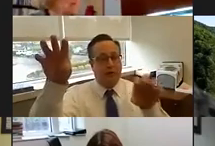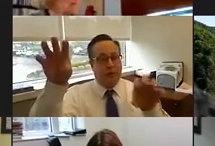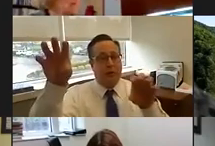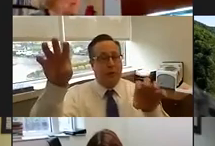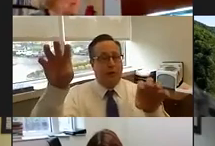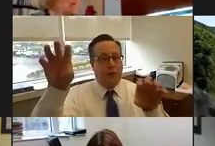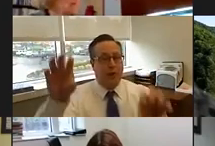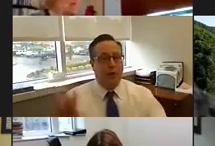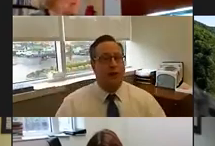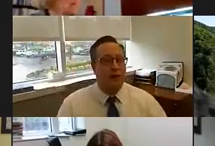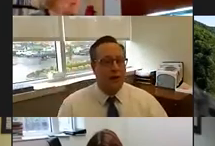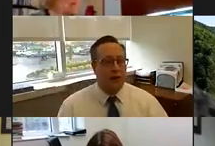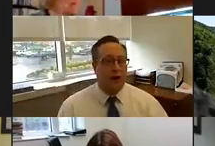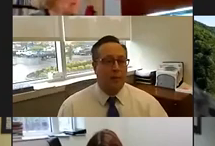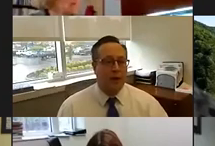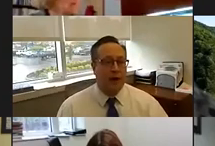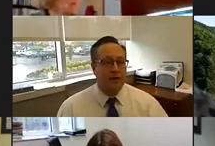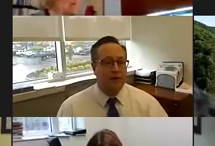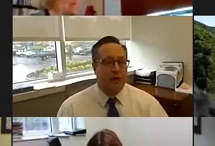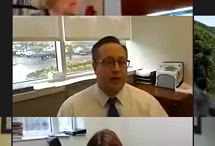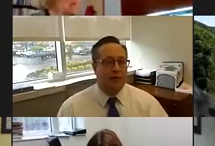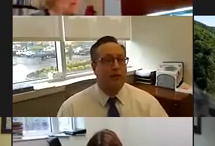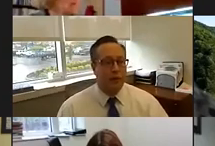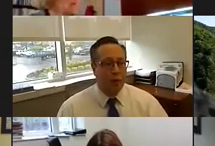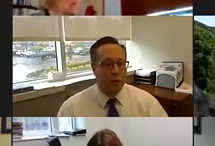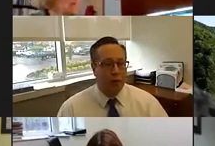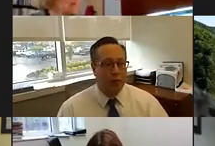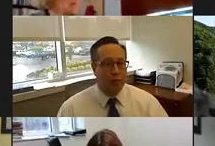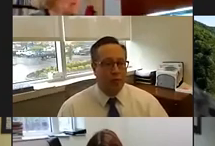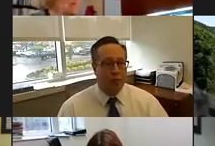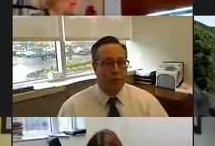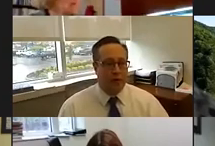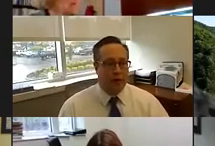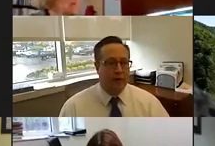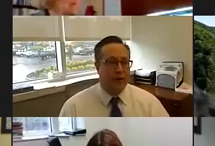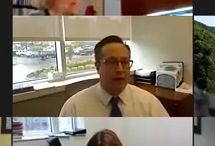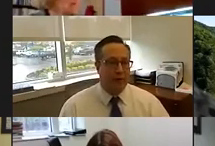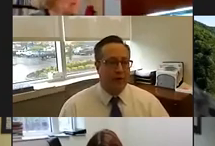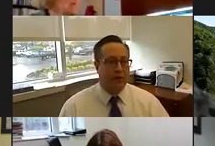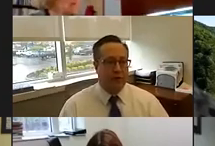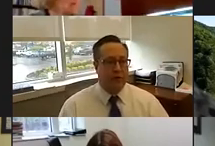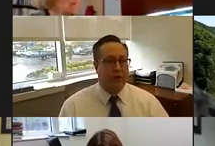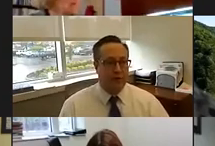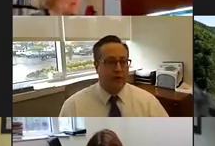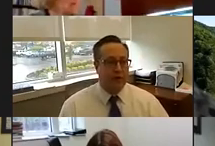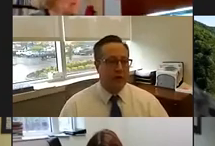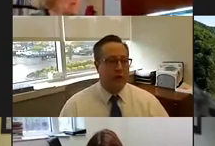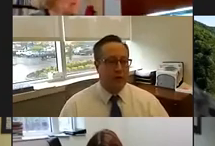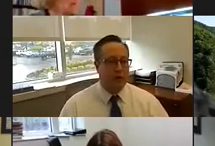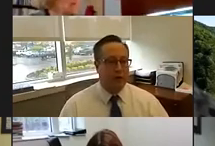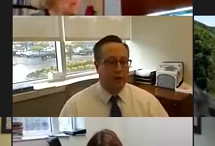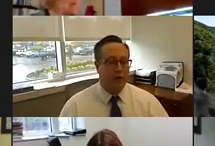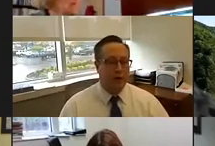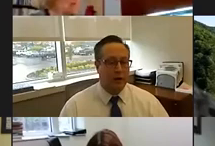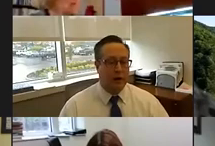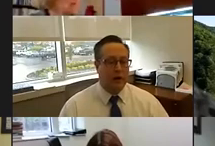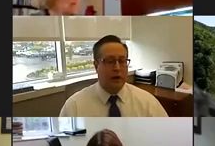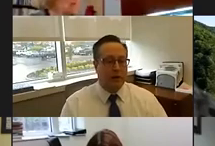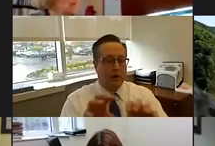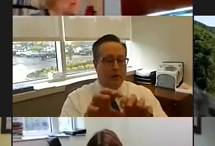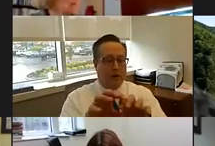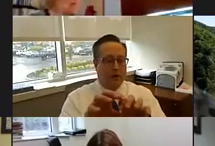and what we do not. Um, and not just relying on self-report, but really providing on the clinical insights and going into there.